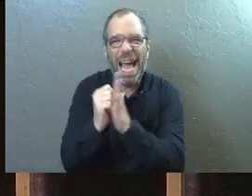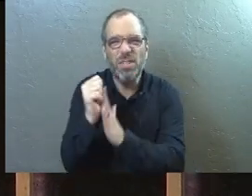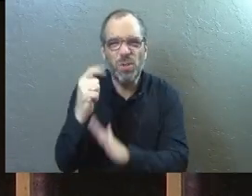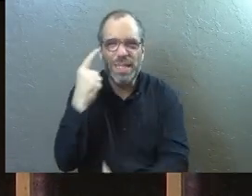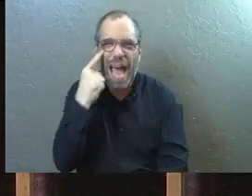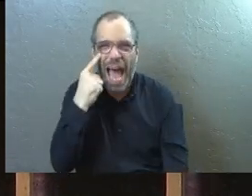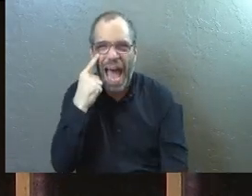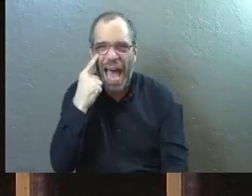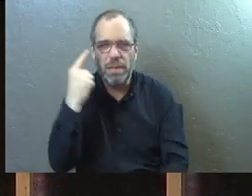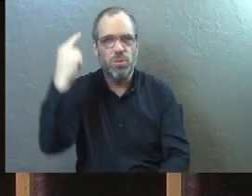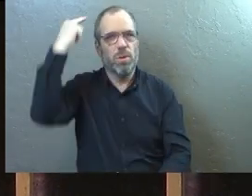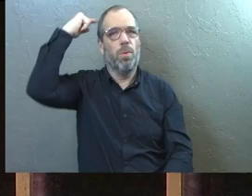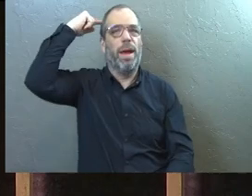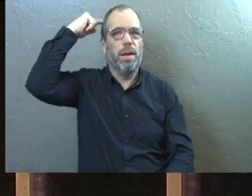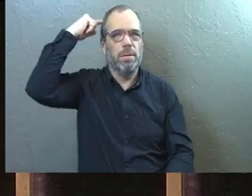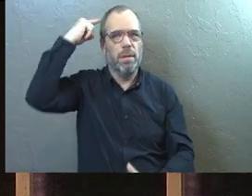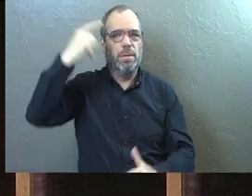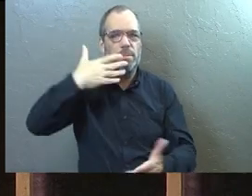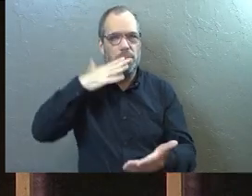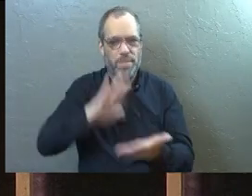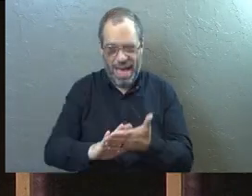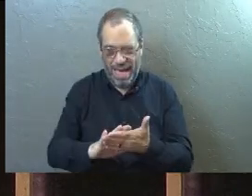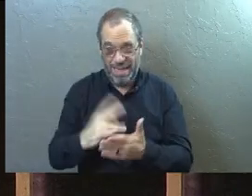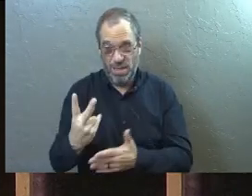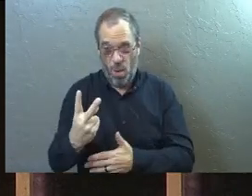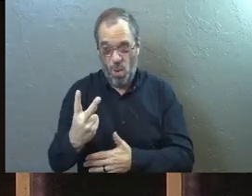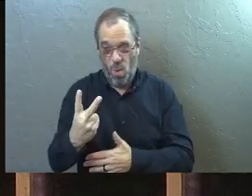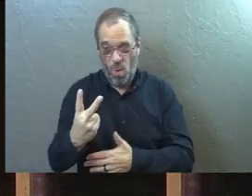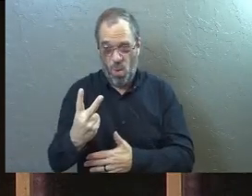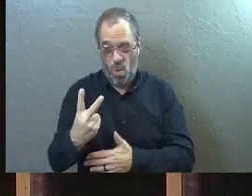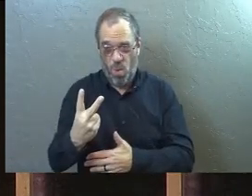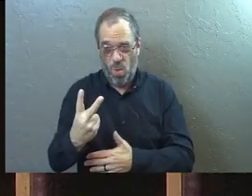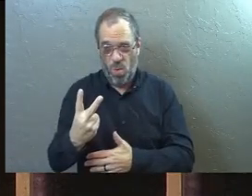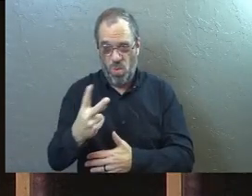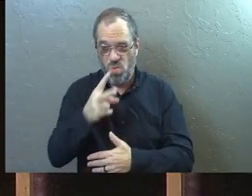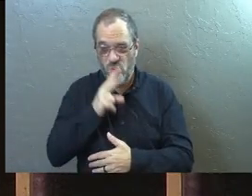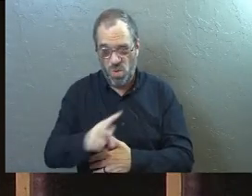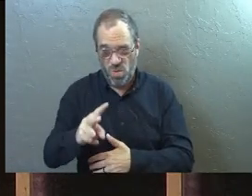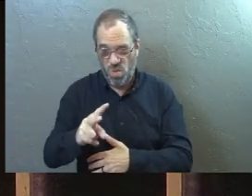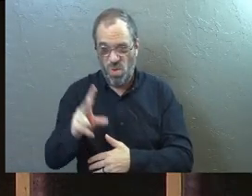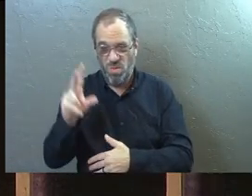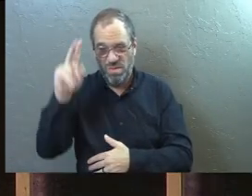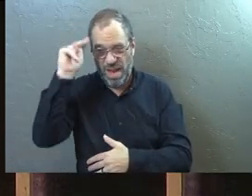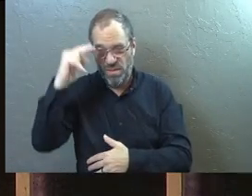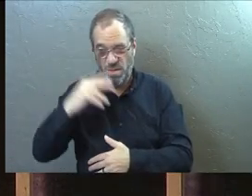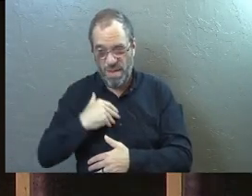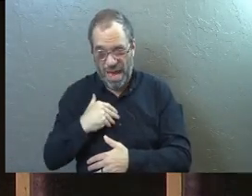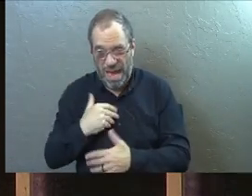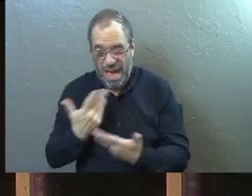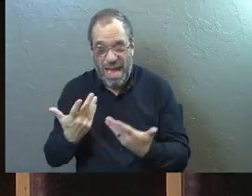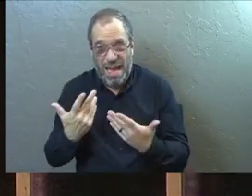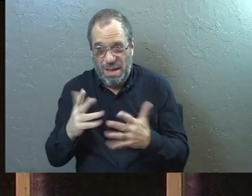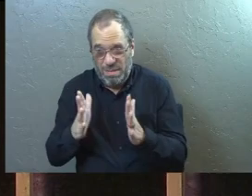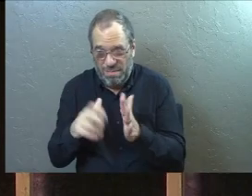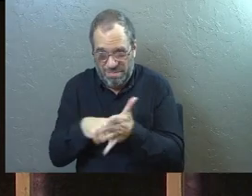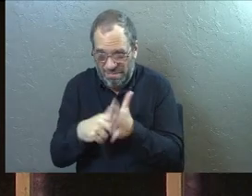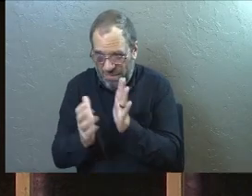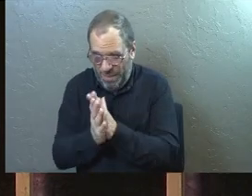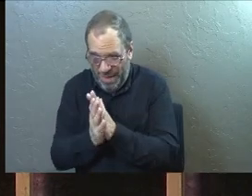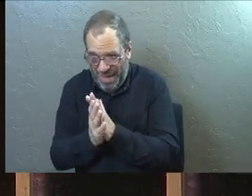It was going to be bad. We were going to lose this little two-year-old nephew of mine. Didn't even know how to pray.